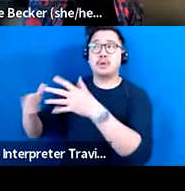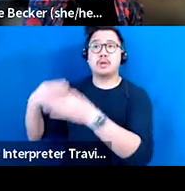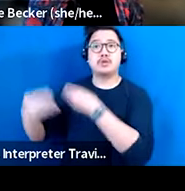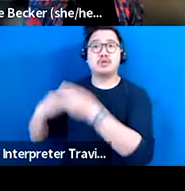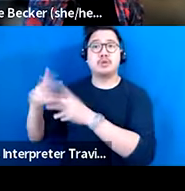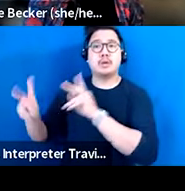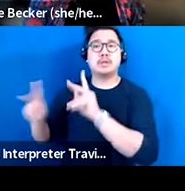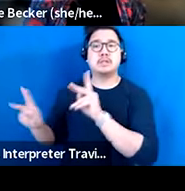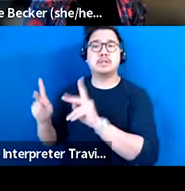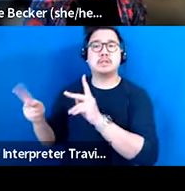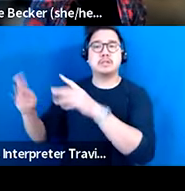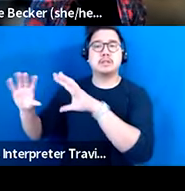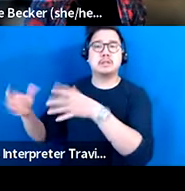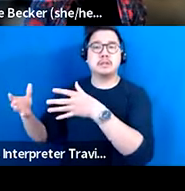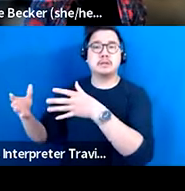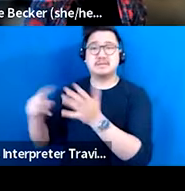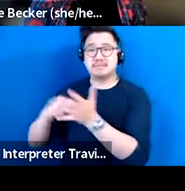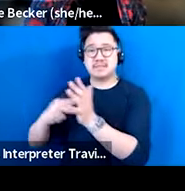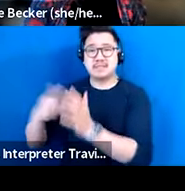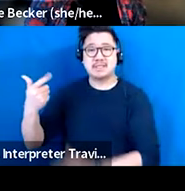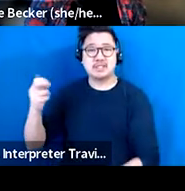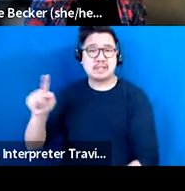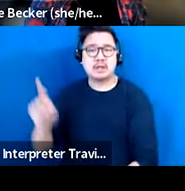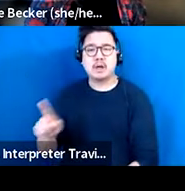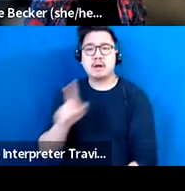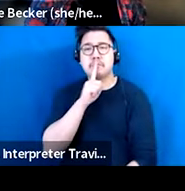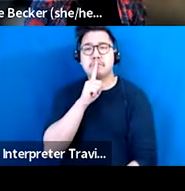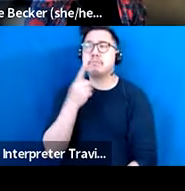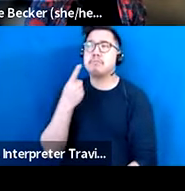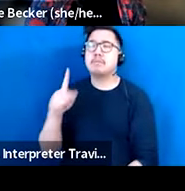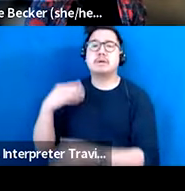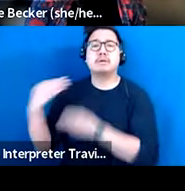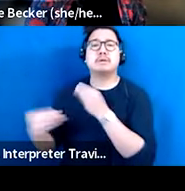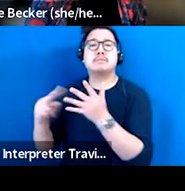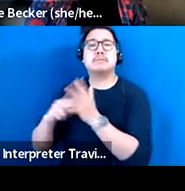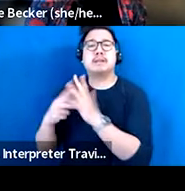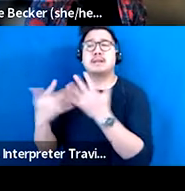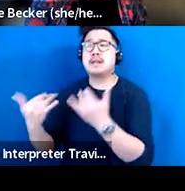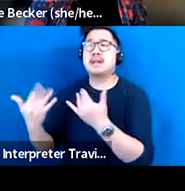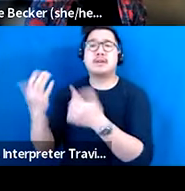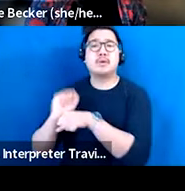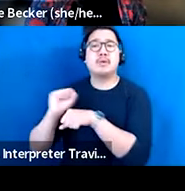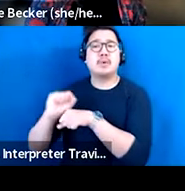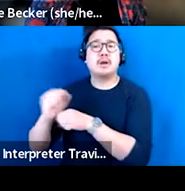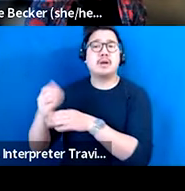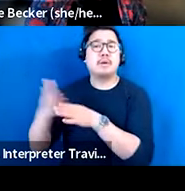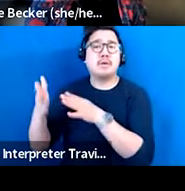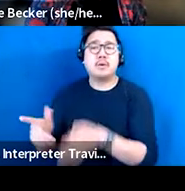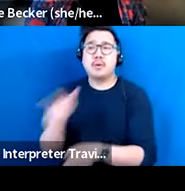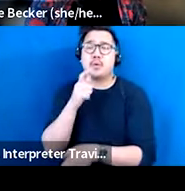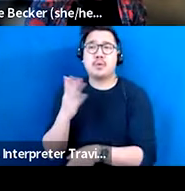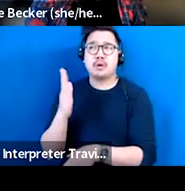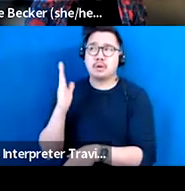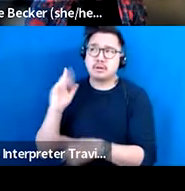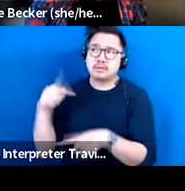not mean necessarily Gen Z-ers. The new generation are working professionals that have decided to leave their tech jobs that they've been in